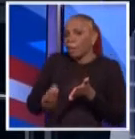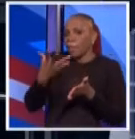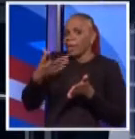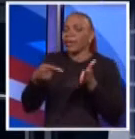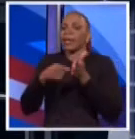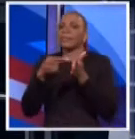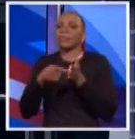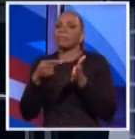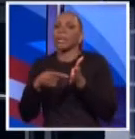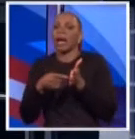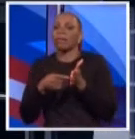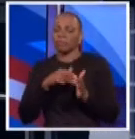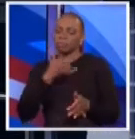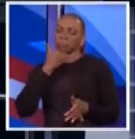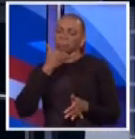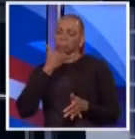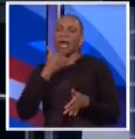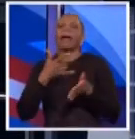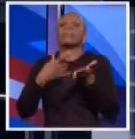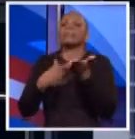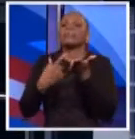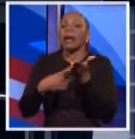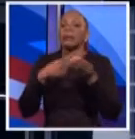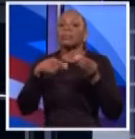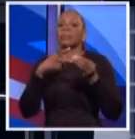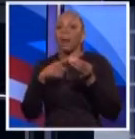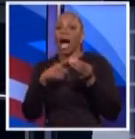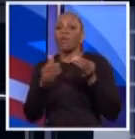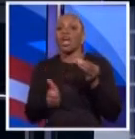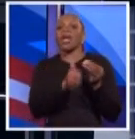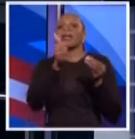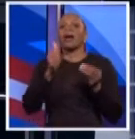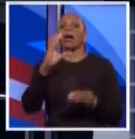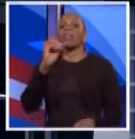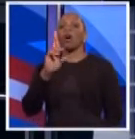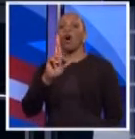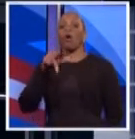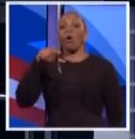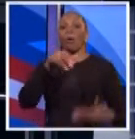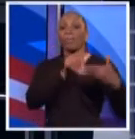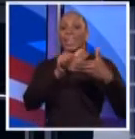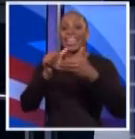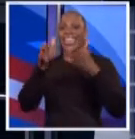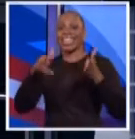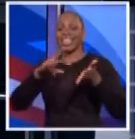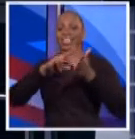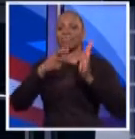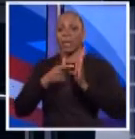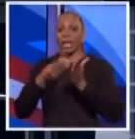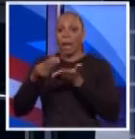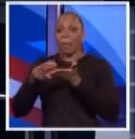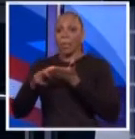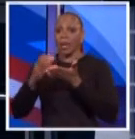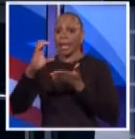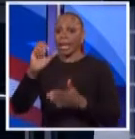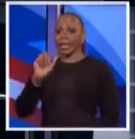Mitt Romney about and other corporate leaders about putting money in the Cayman Islands.